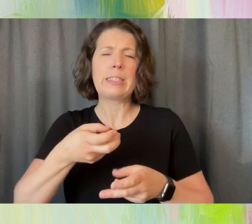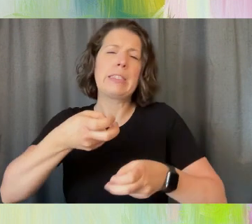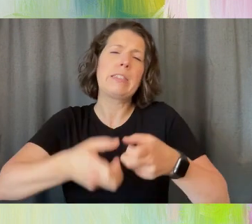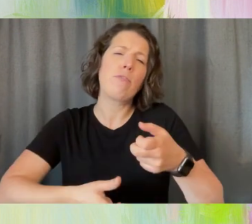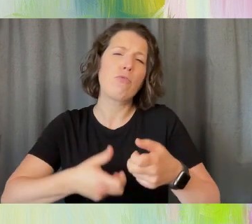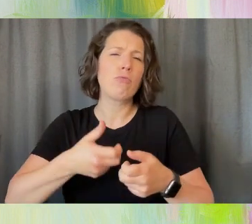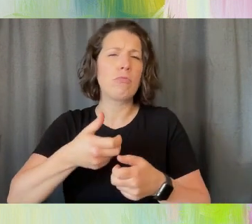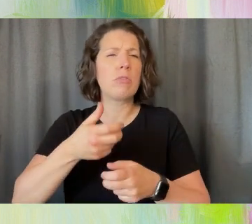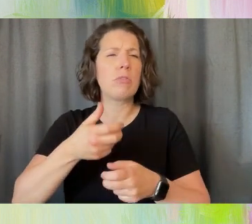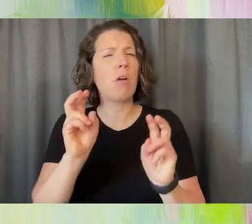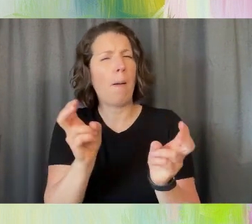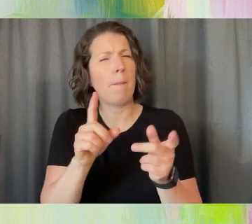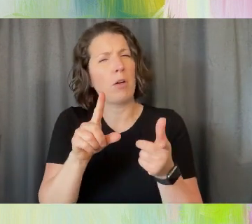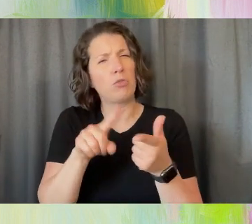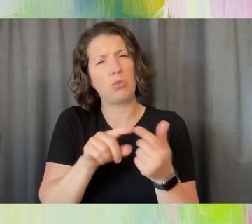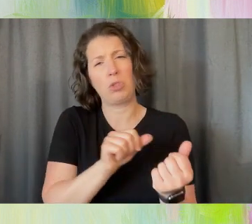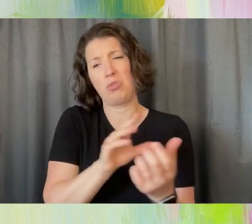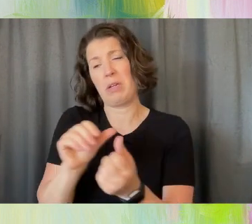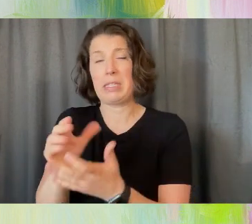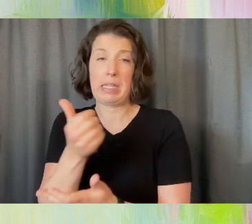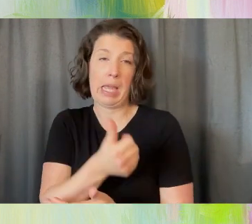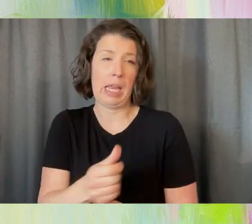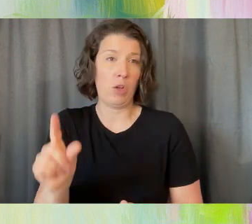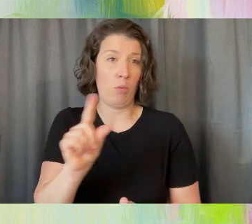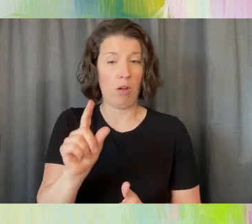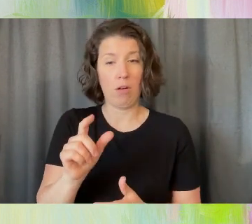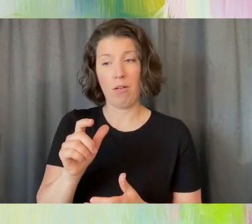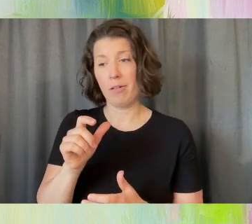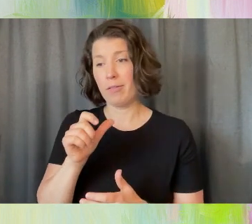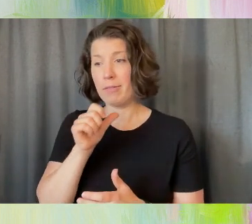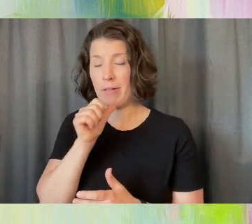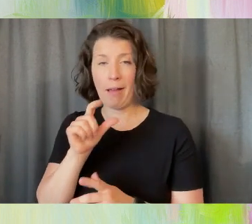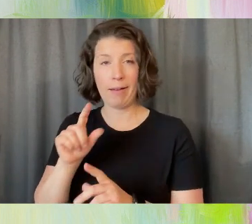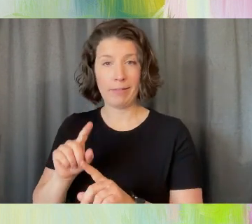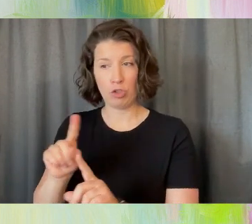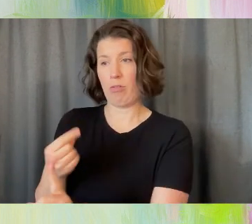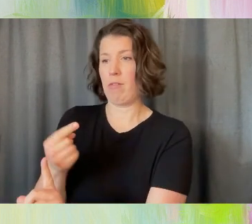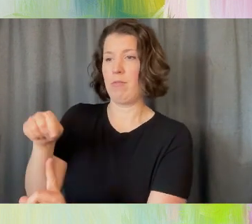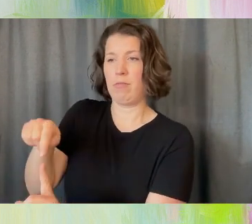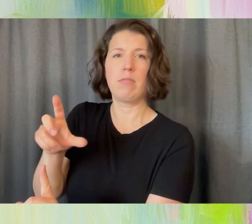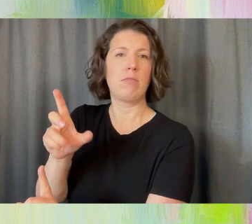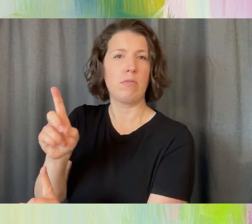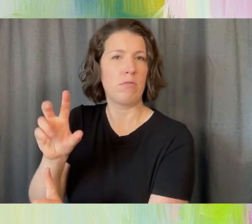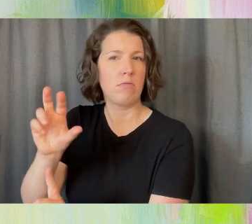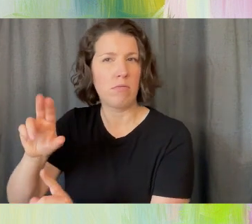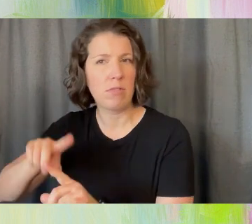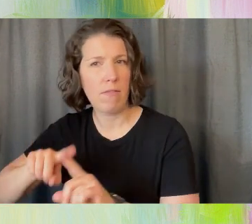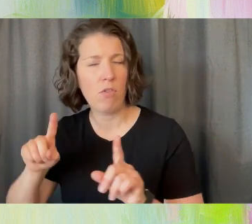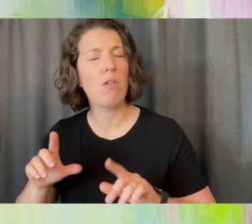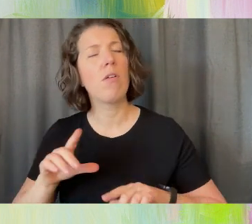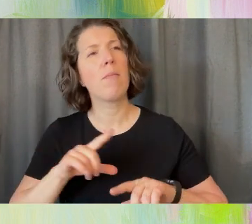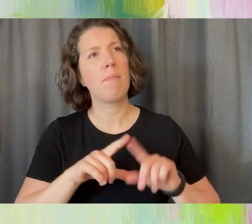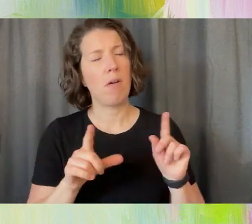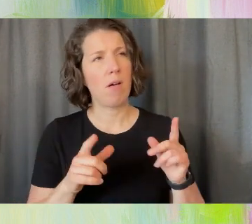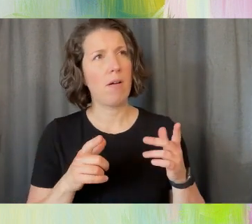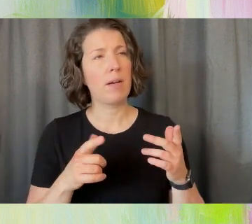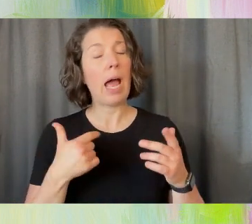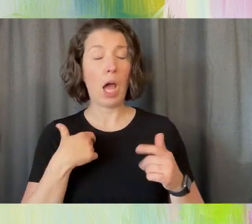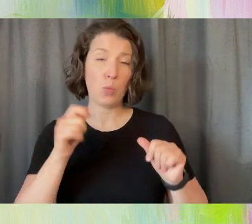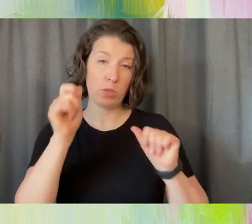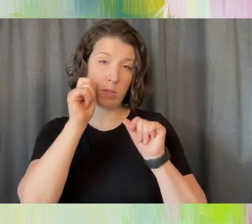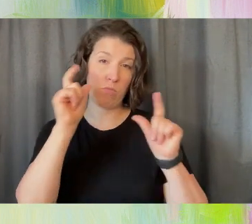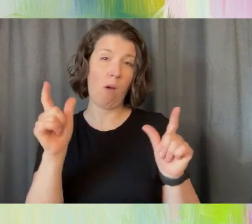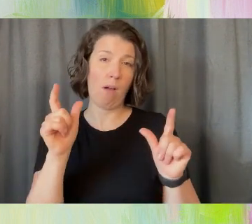and anywhere in not not different in the Dominican Republic. But I was surprised that